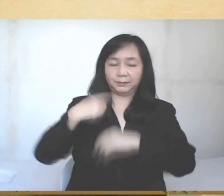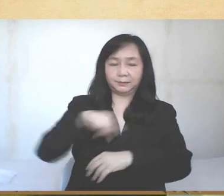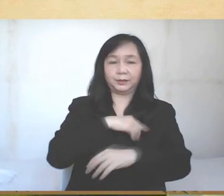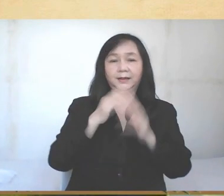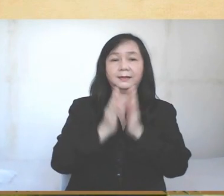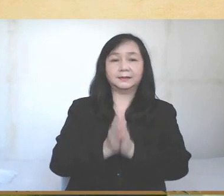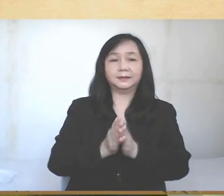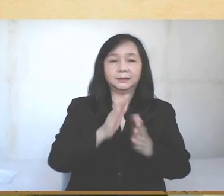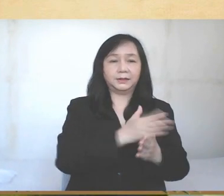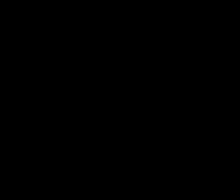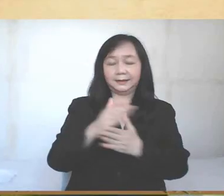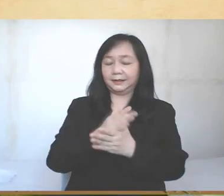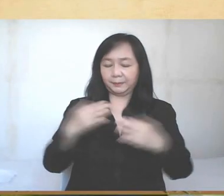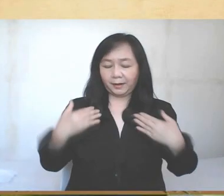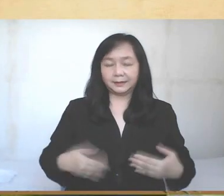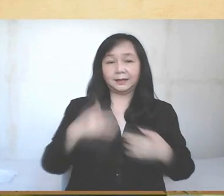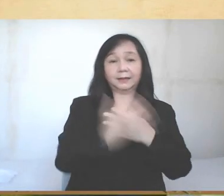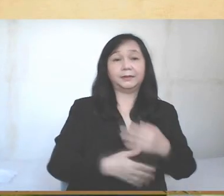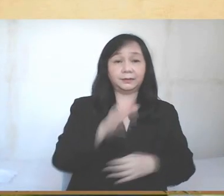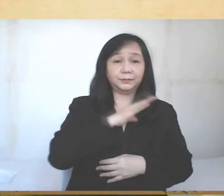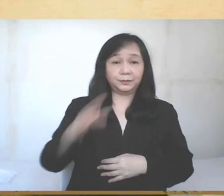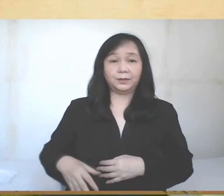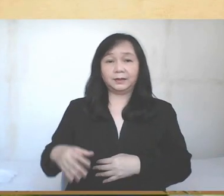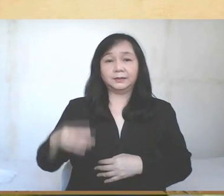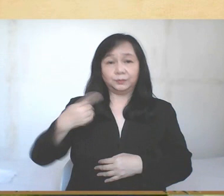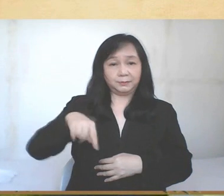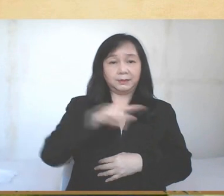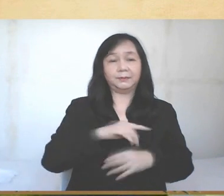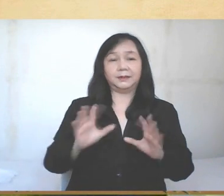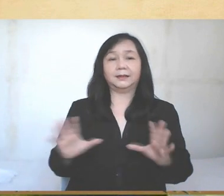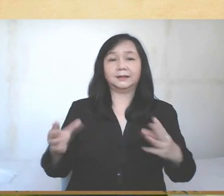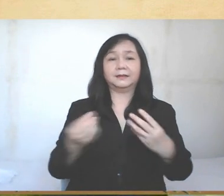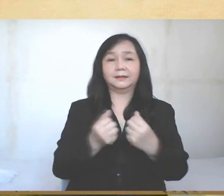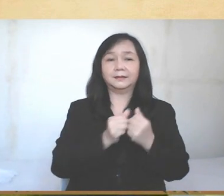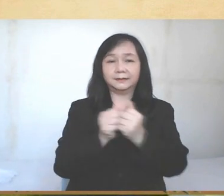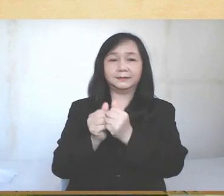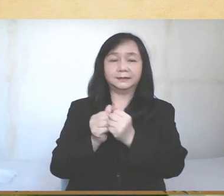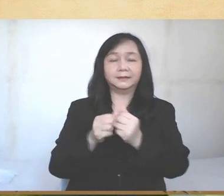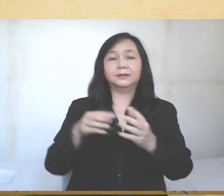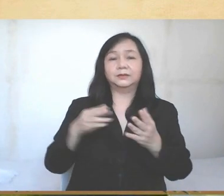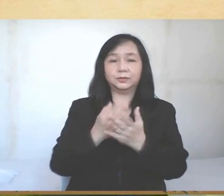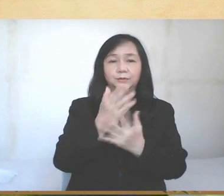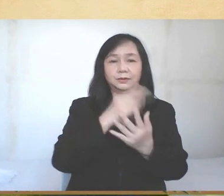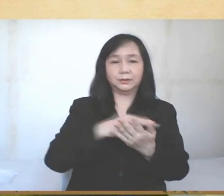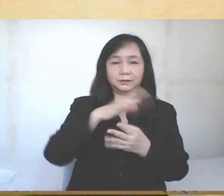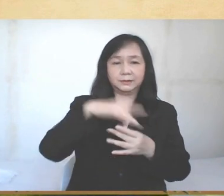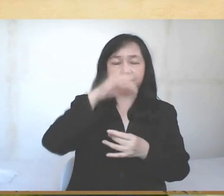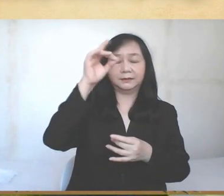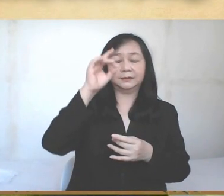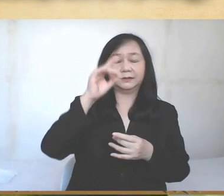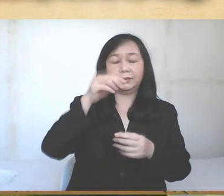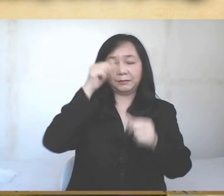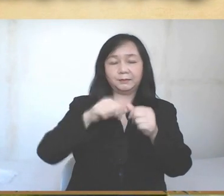Humbly we pray that, partaking of the body and blood of Christ, we may be gathered into one by the Holy